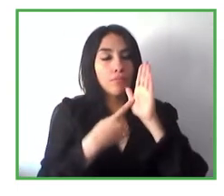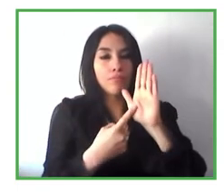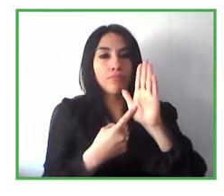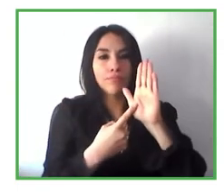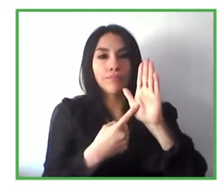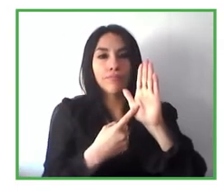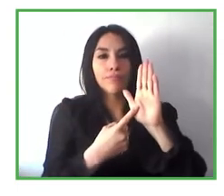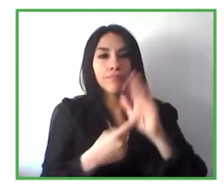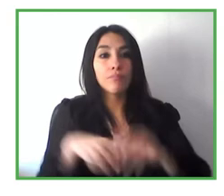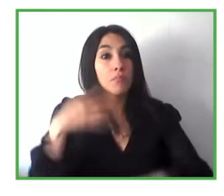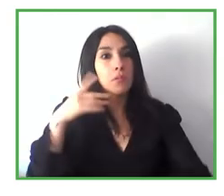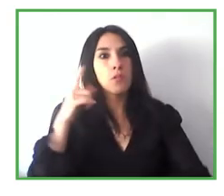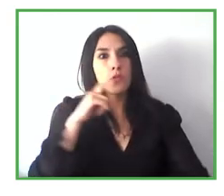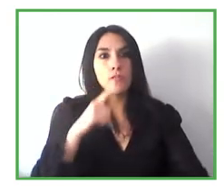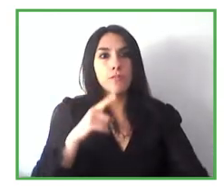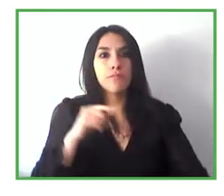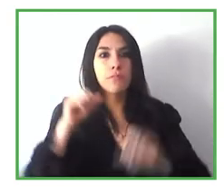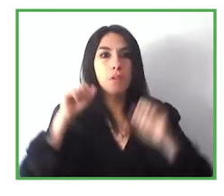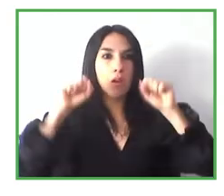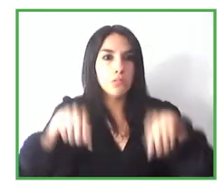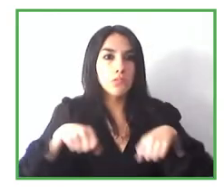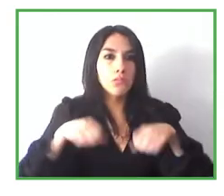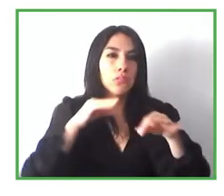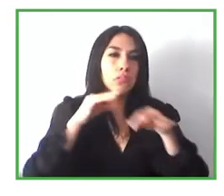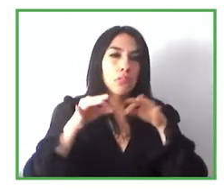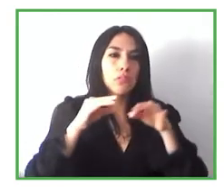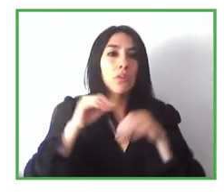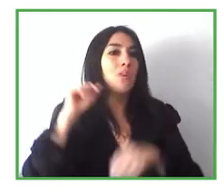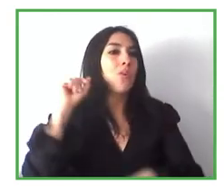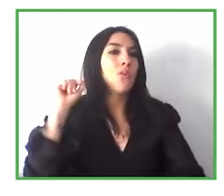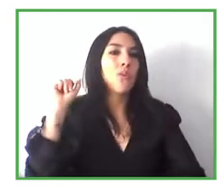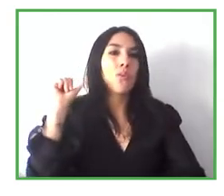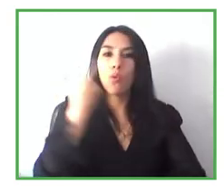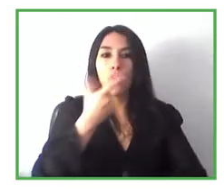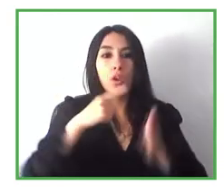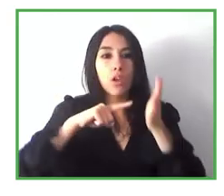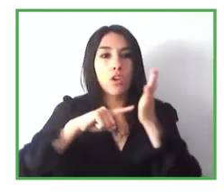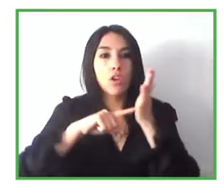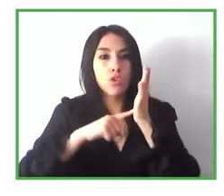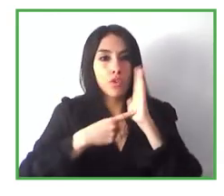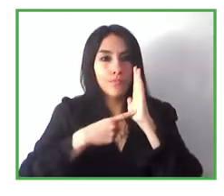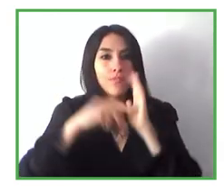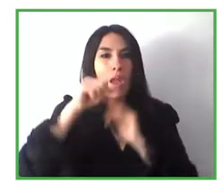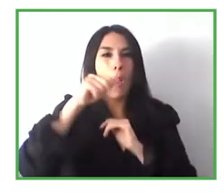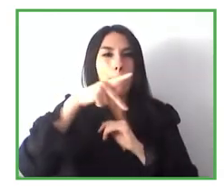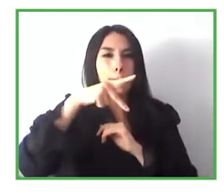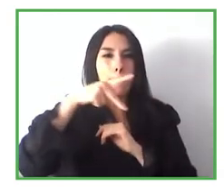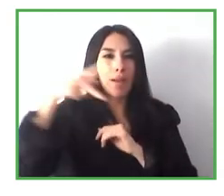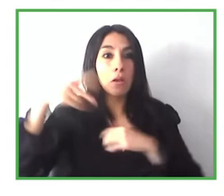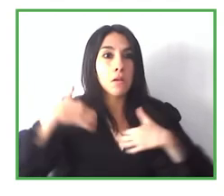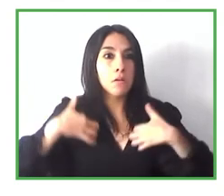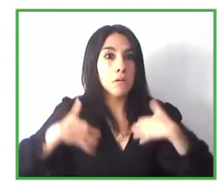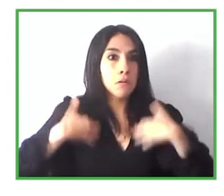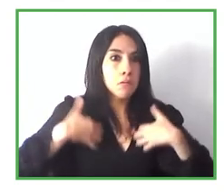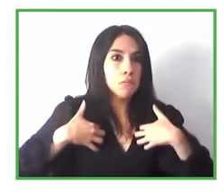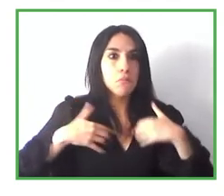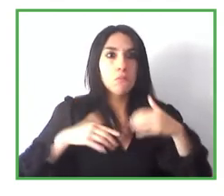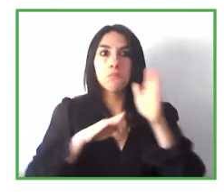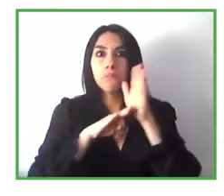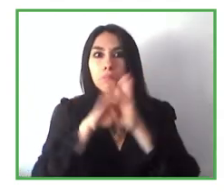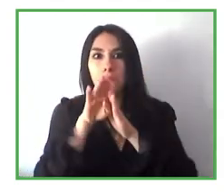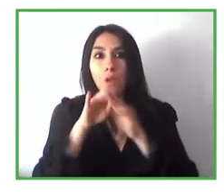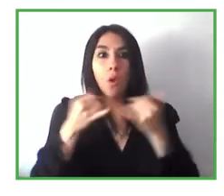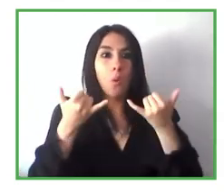Well, what can we say about all of the technologies and all of the applications that are very interesting that you're developing?